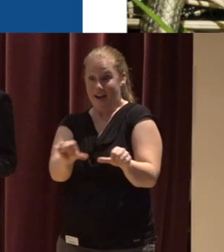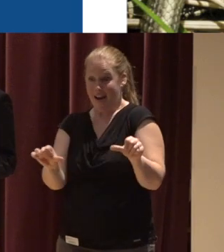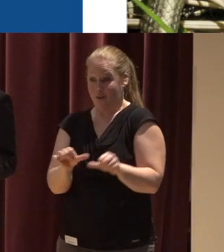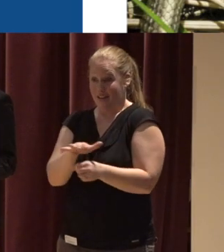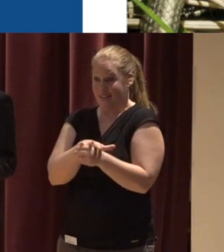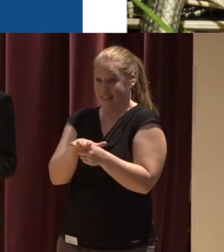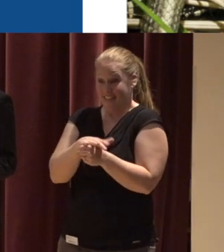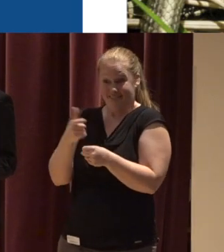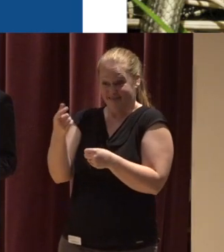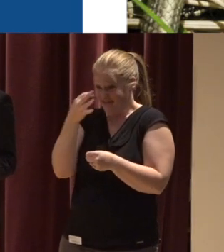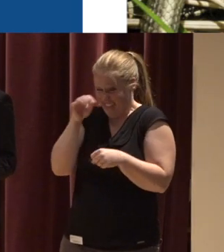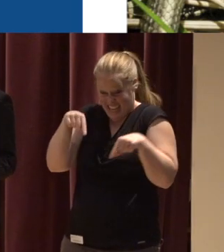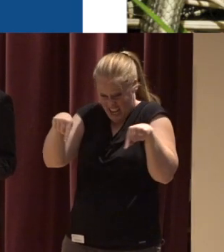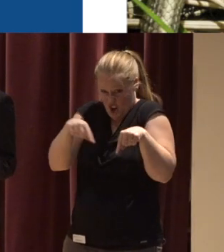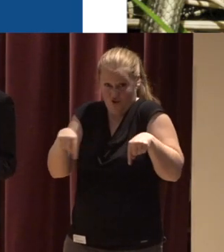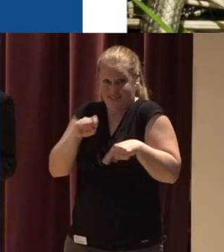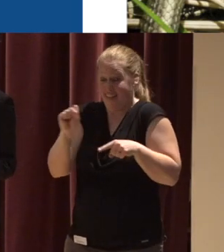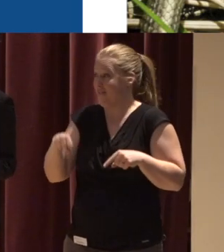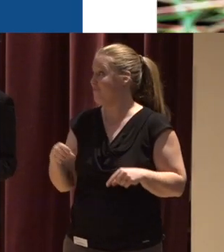just are outside your back door